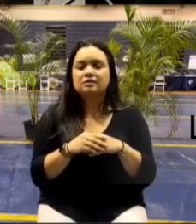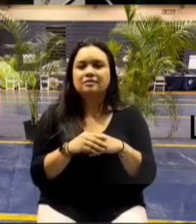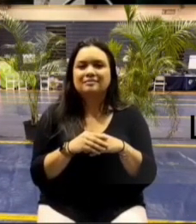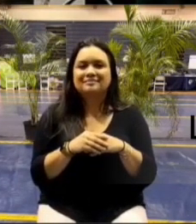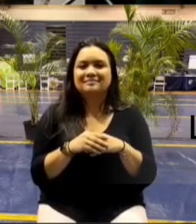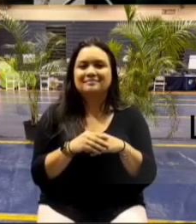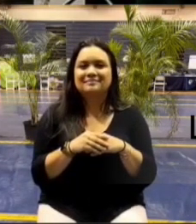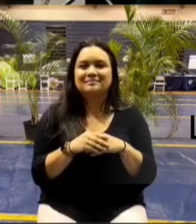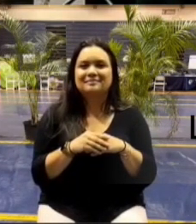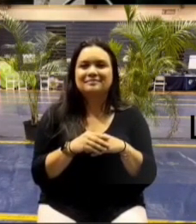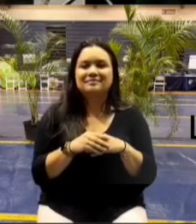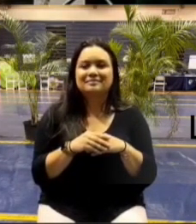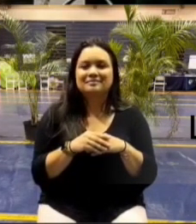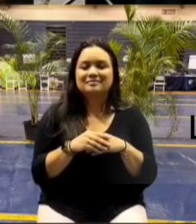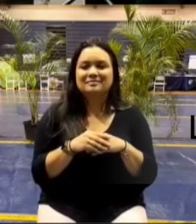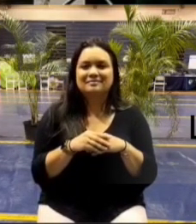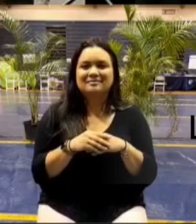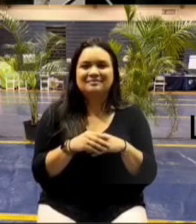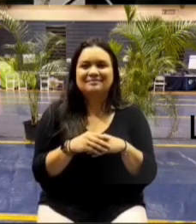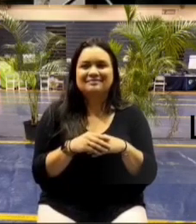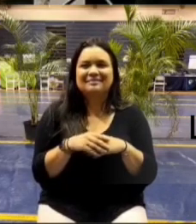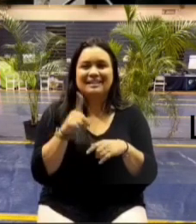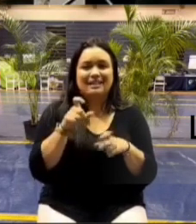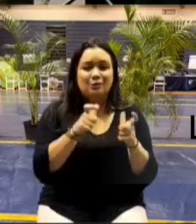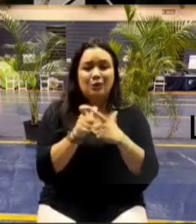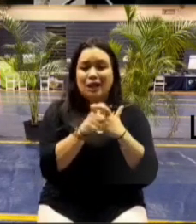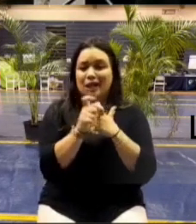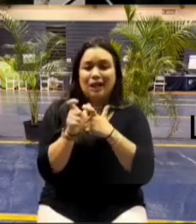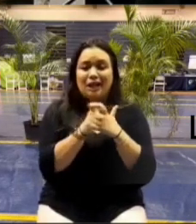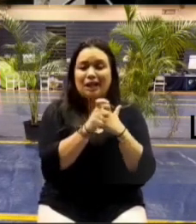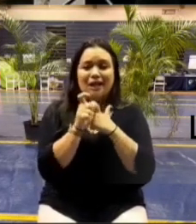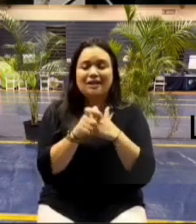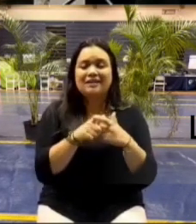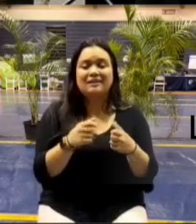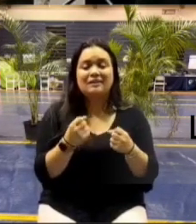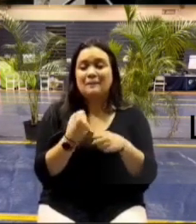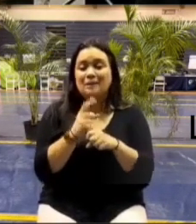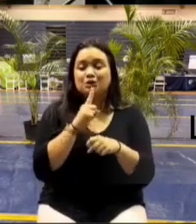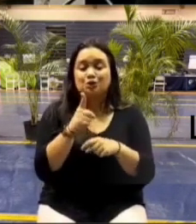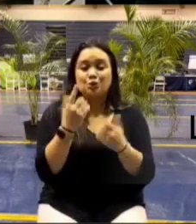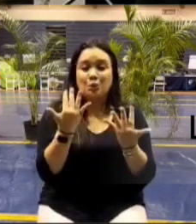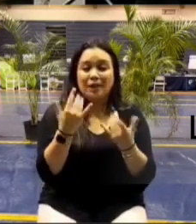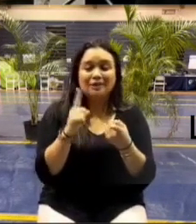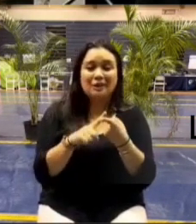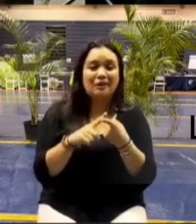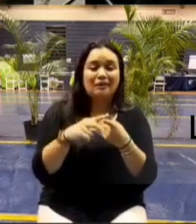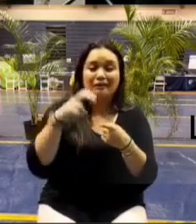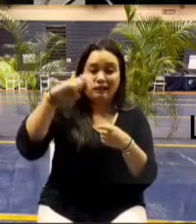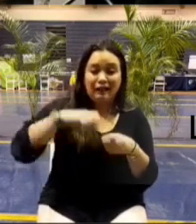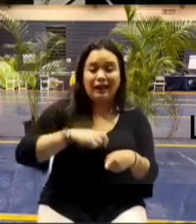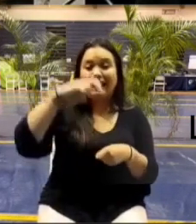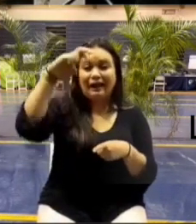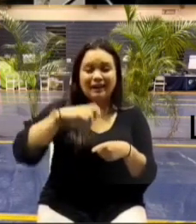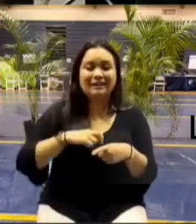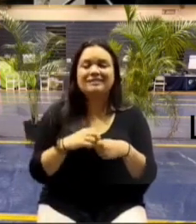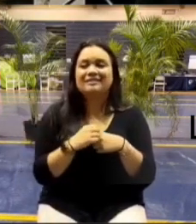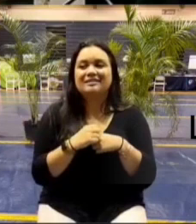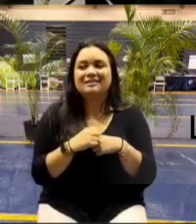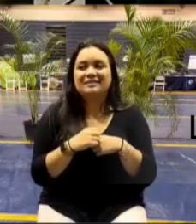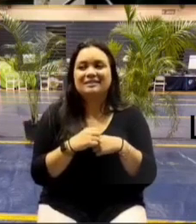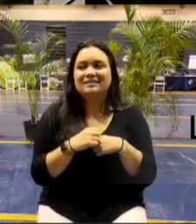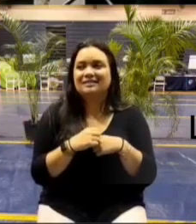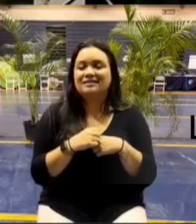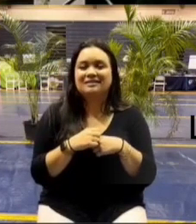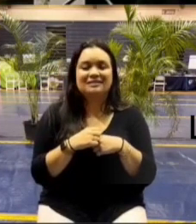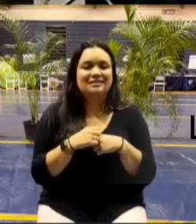the top rose because he didn't get his steps in today so make sure you wait till you come all the way down you notice you brought somebody new in ready